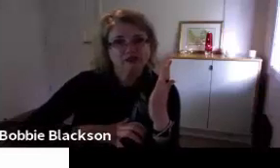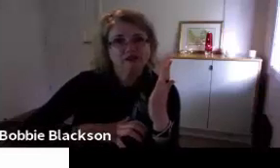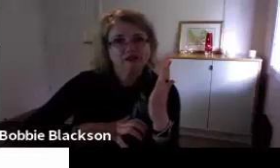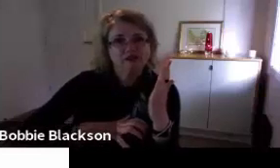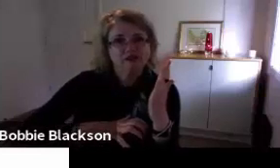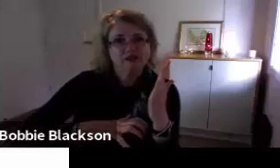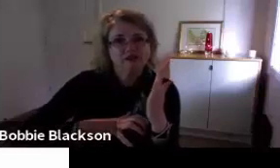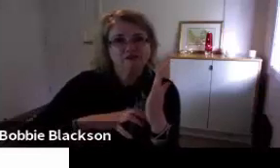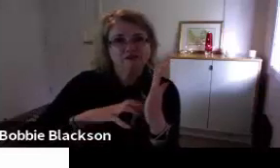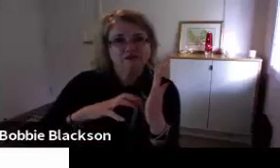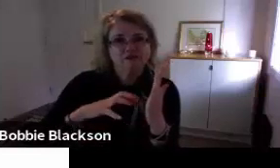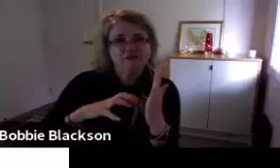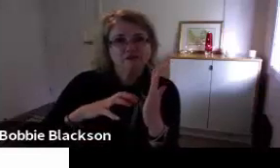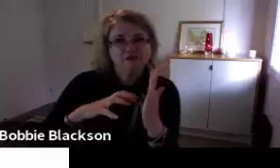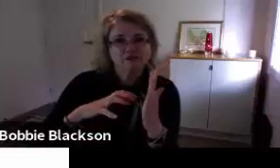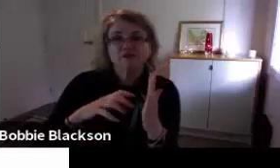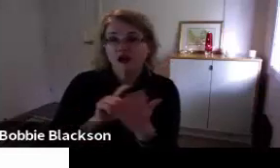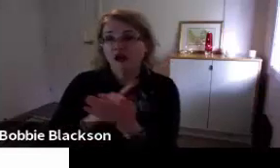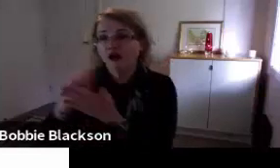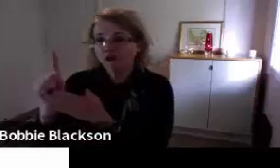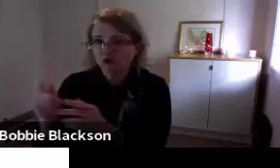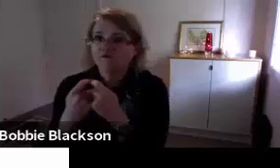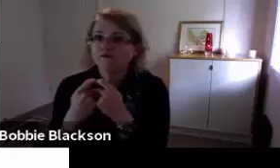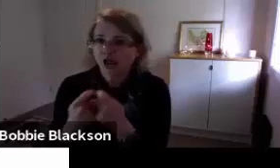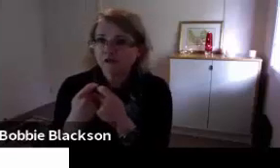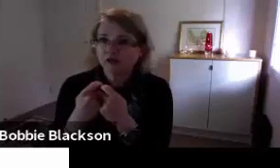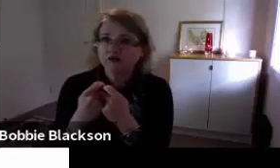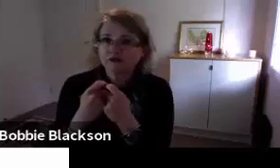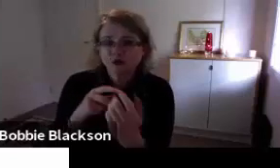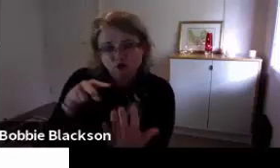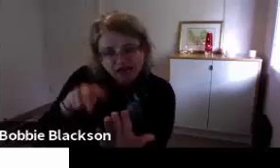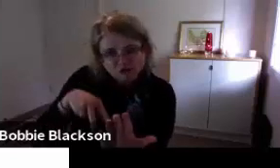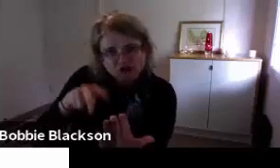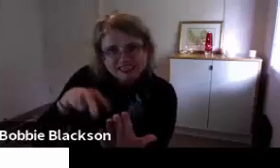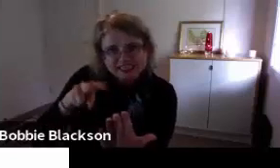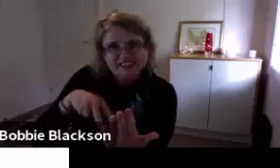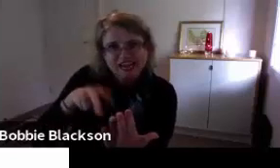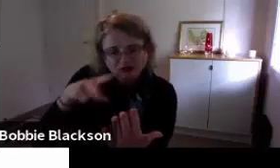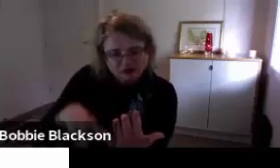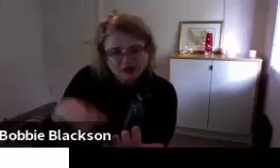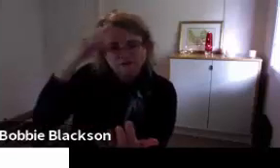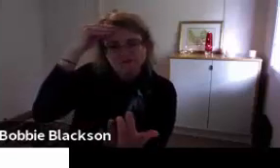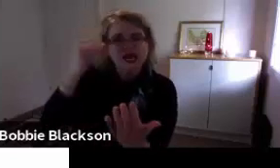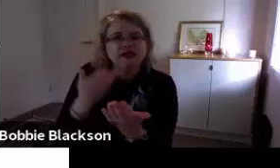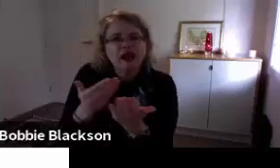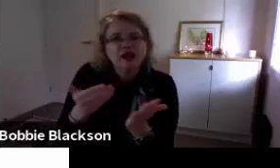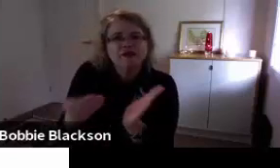So in order for the interpreter to get the transcript, it will become valuable